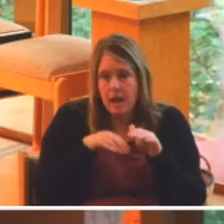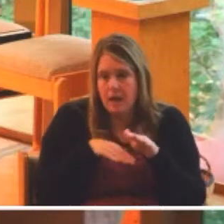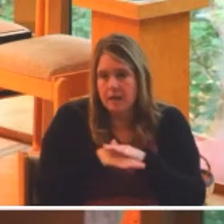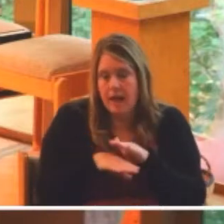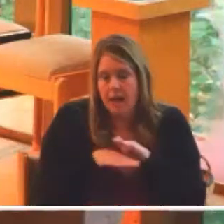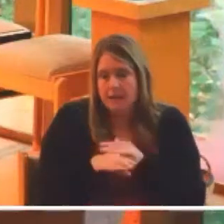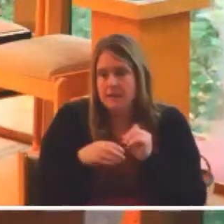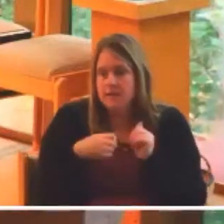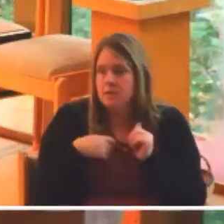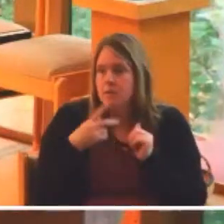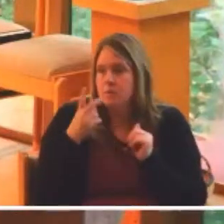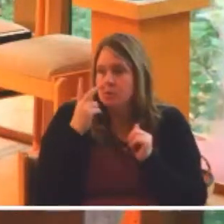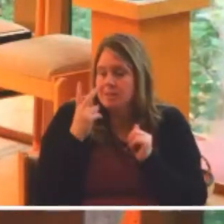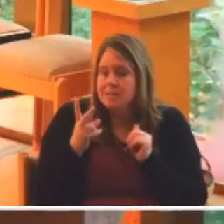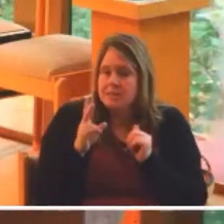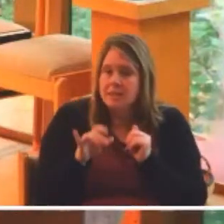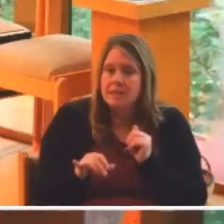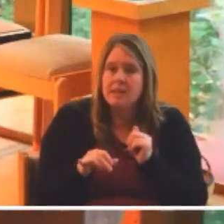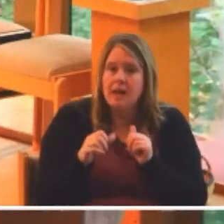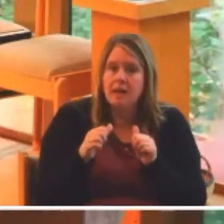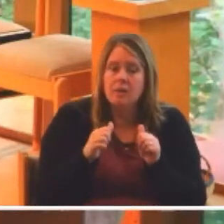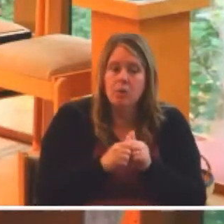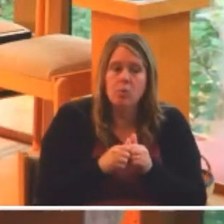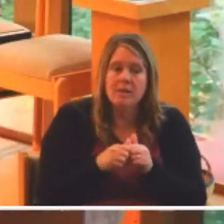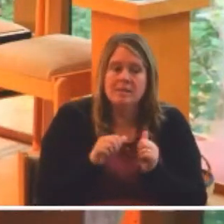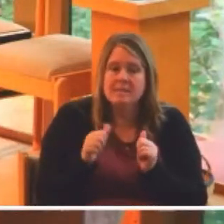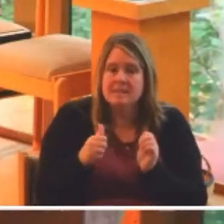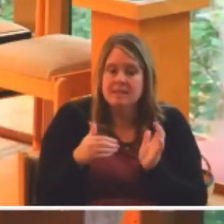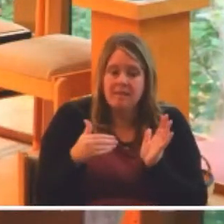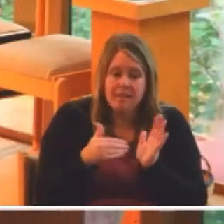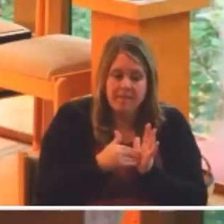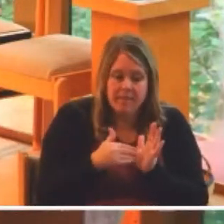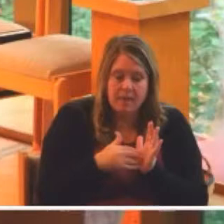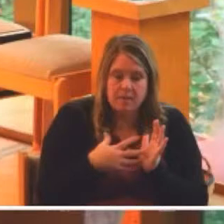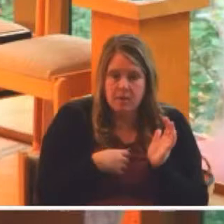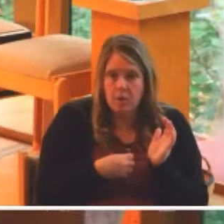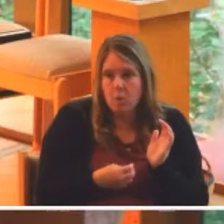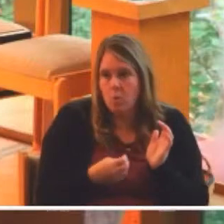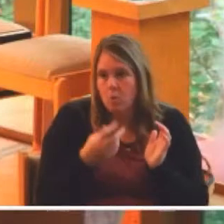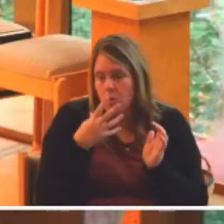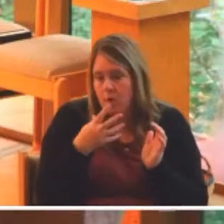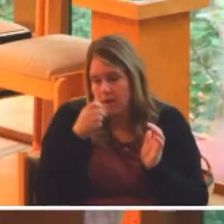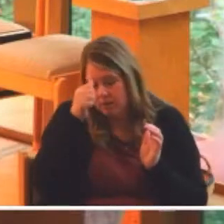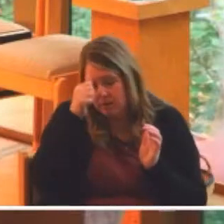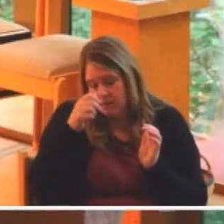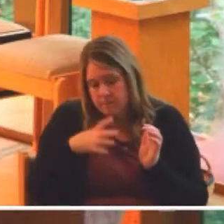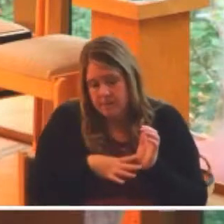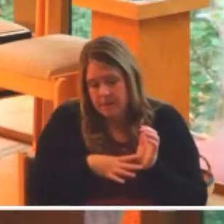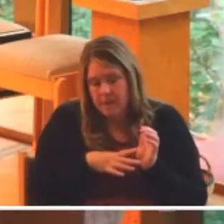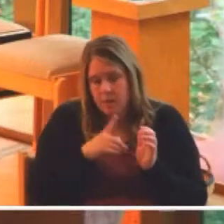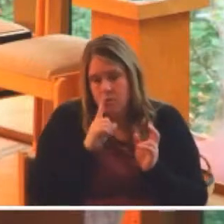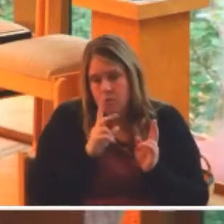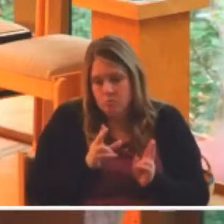in the tens of thousands of white, non-landowning men who rushed to register to vote when they were given the chance. It's understood in the